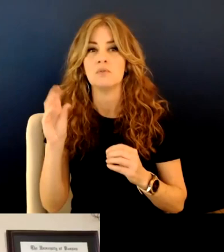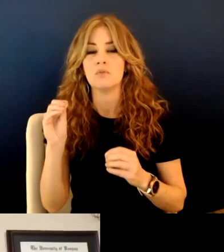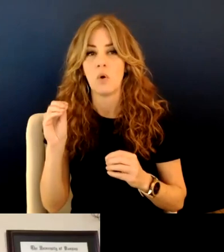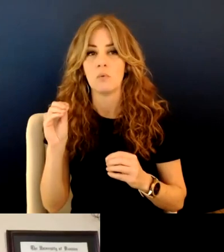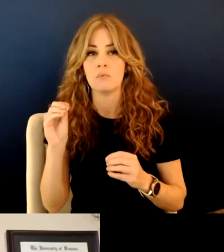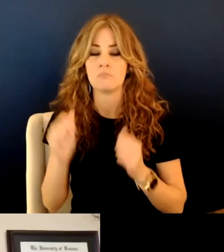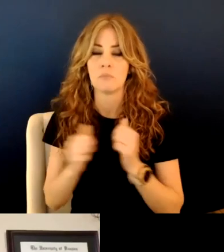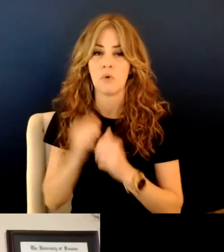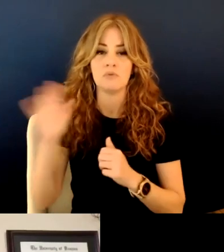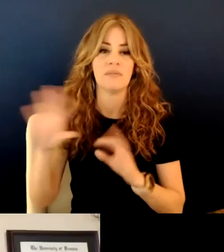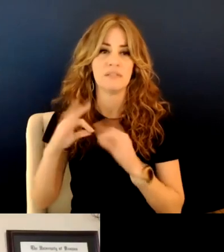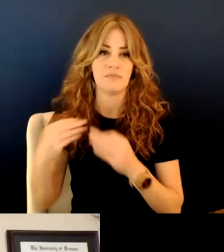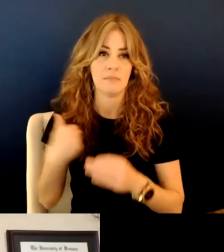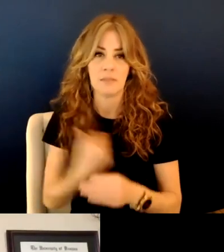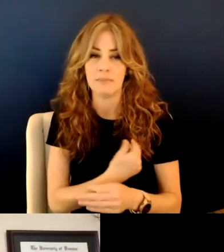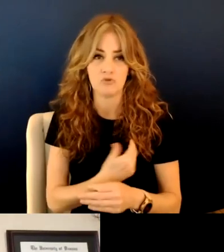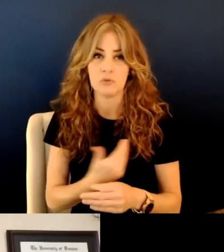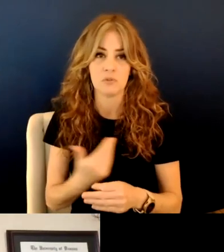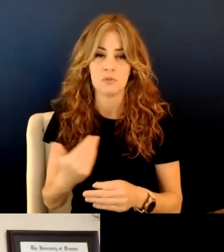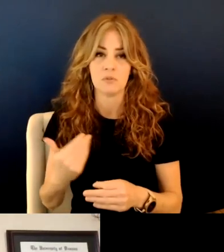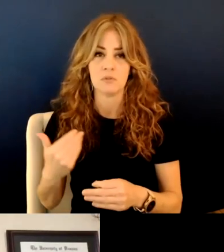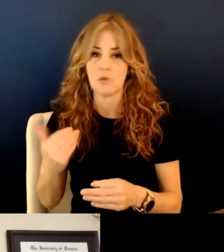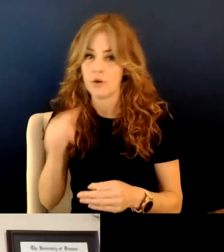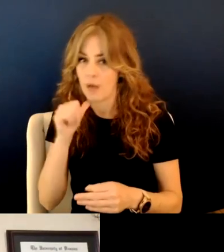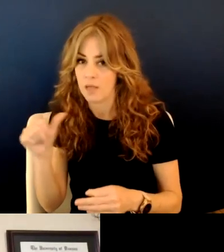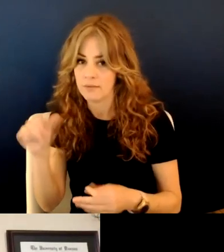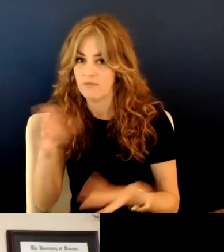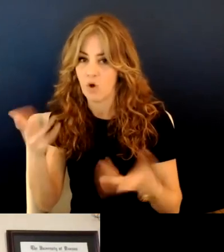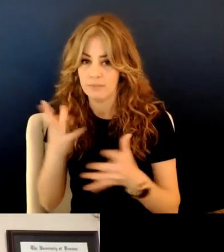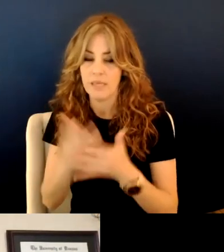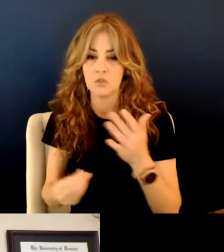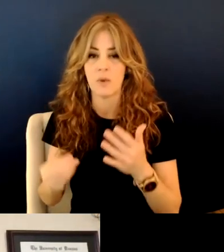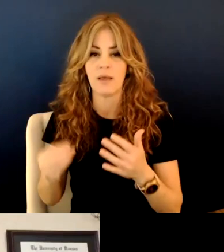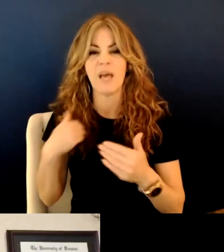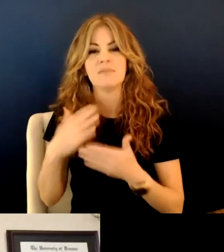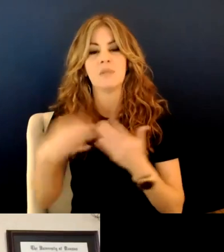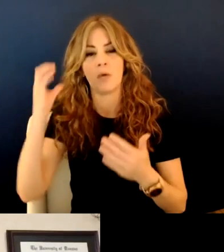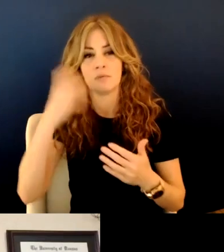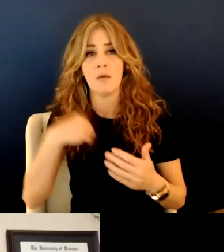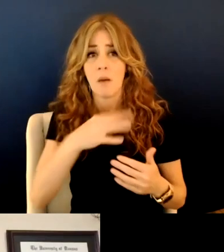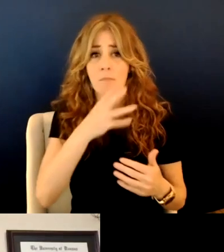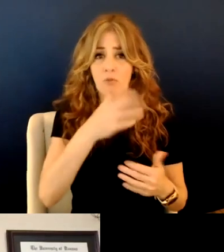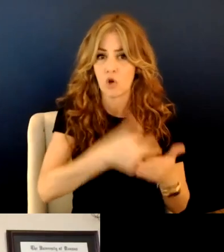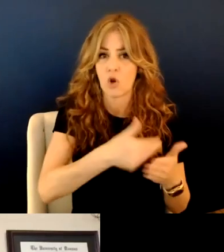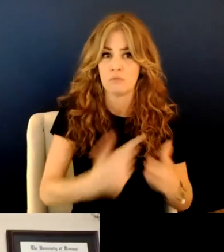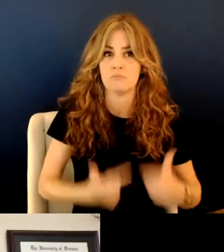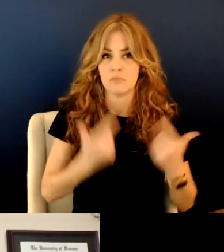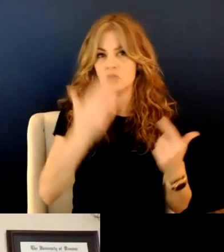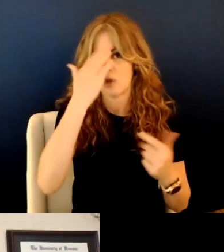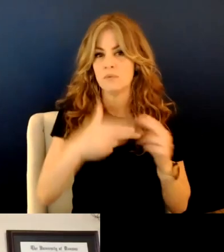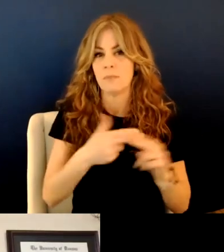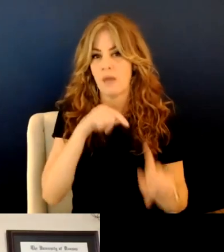of his family members are not, I have cousins who are, um, my mother is still alive. are very close. She knows all about it.